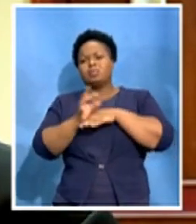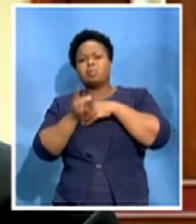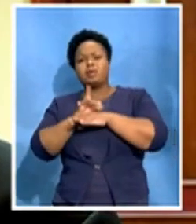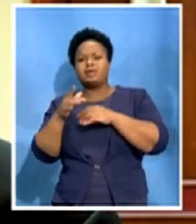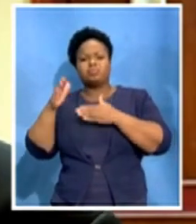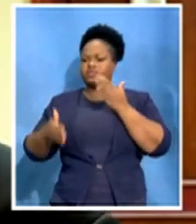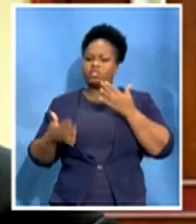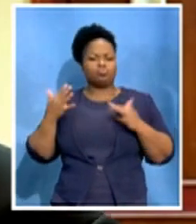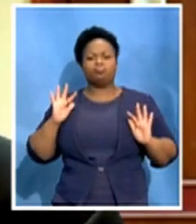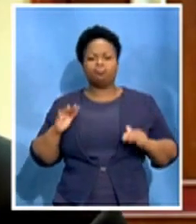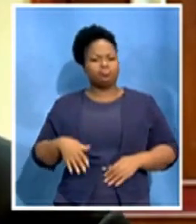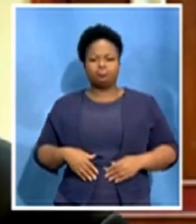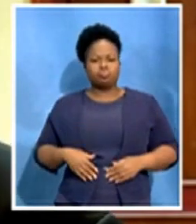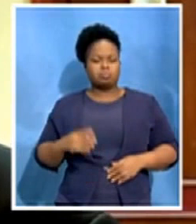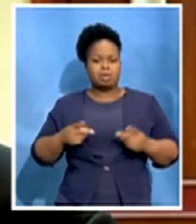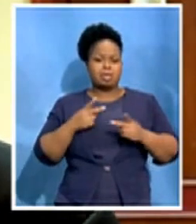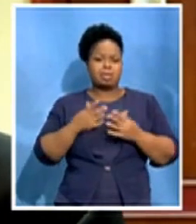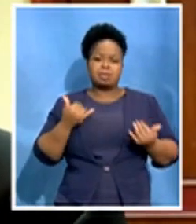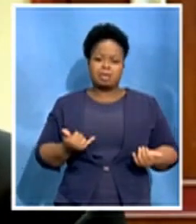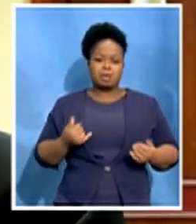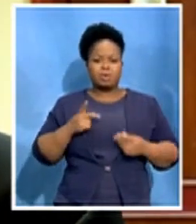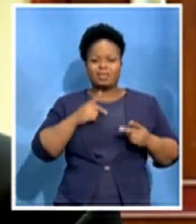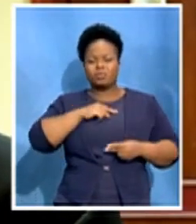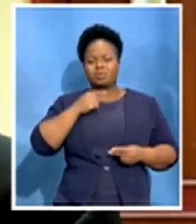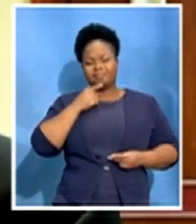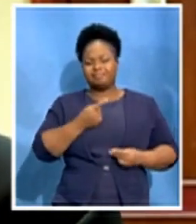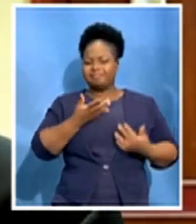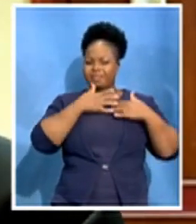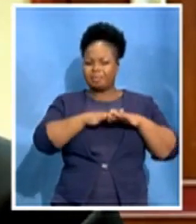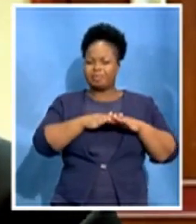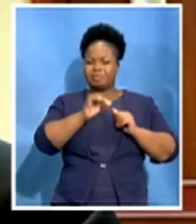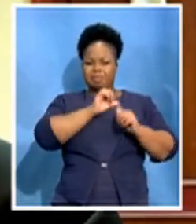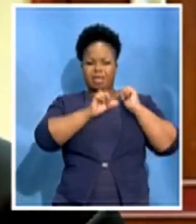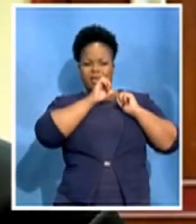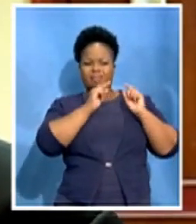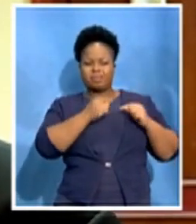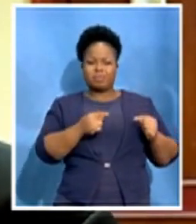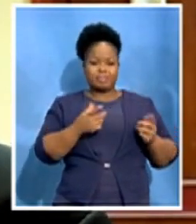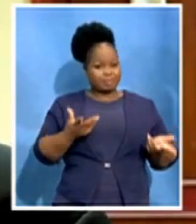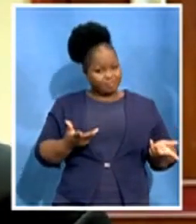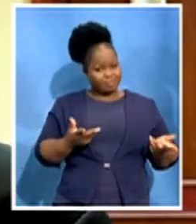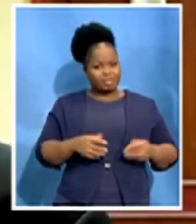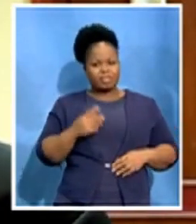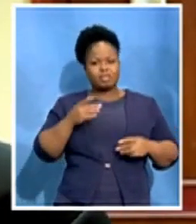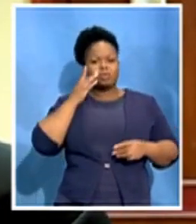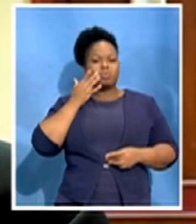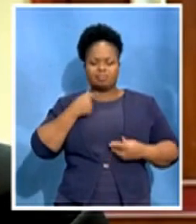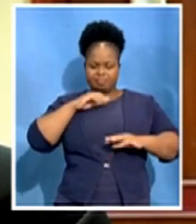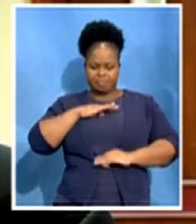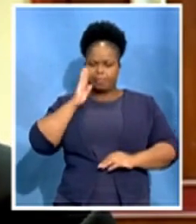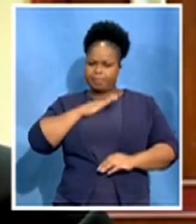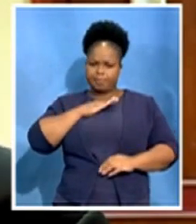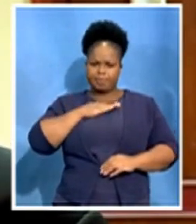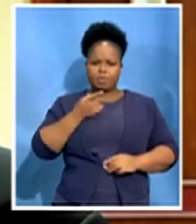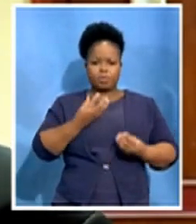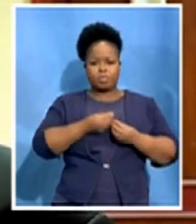implementations have not been reversed. So once we are not satisfied with the outcome of this process, in other words,